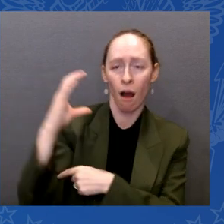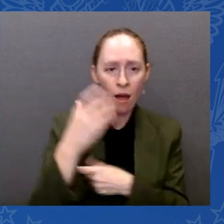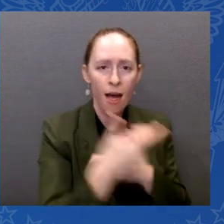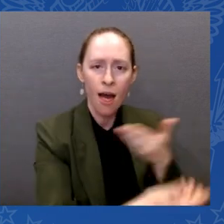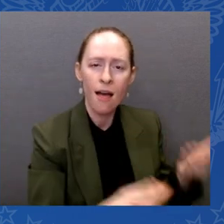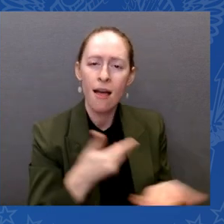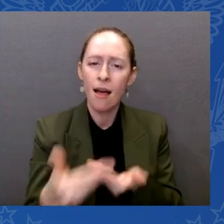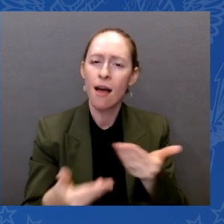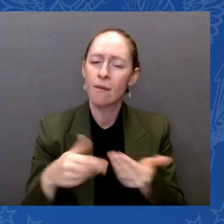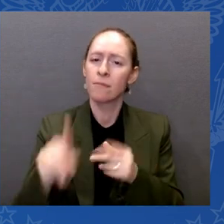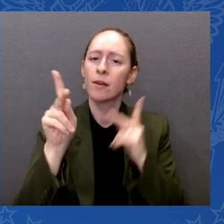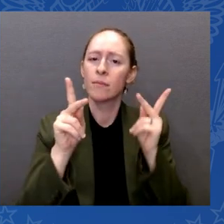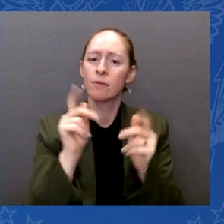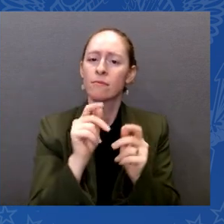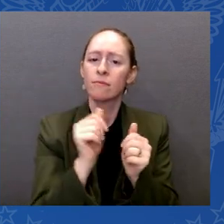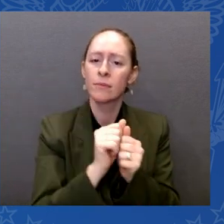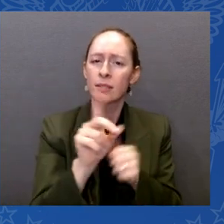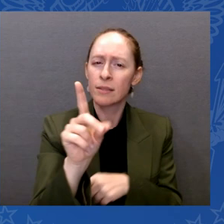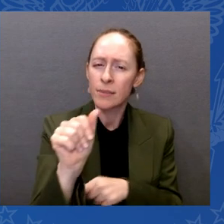airports.